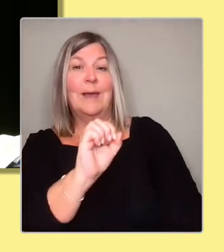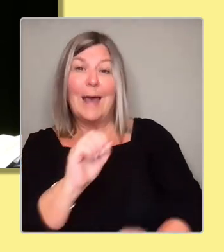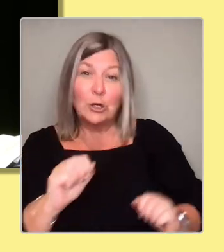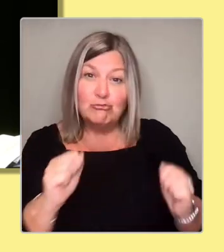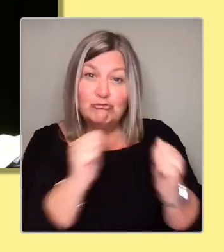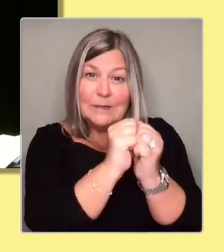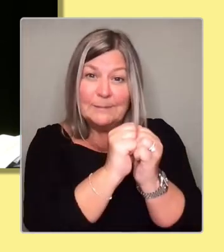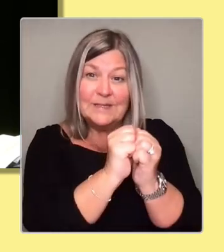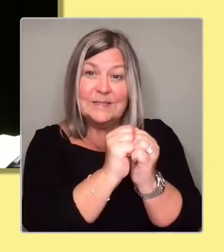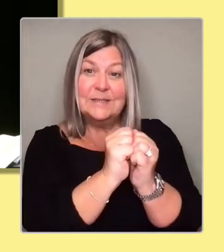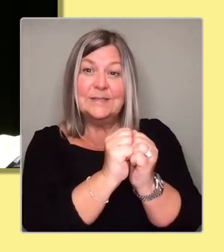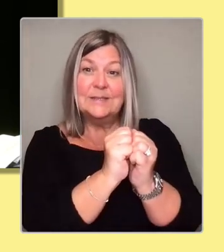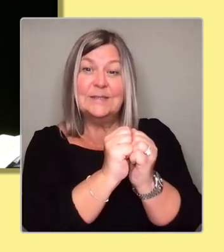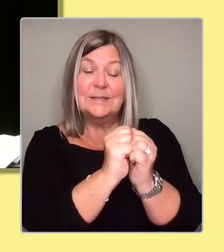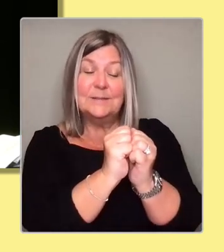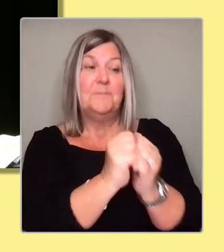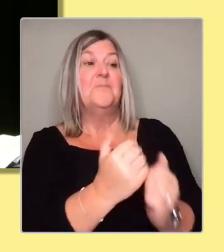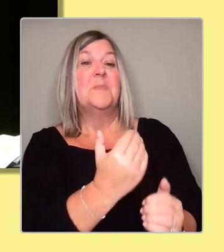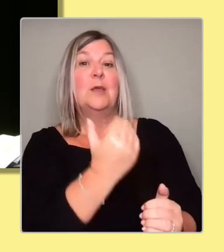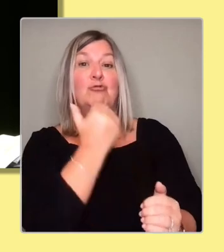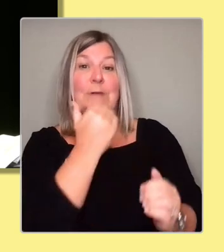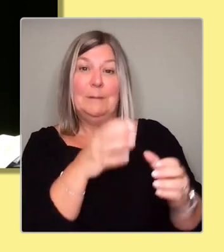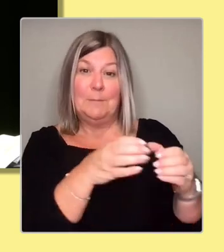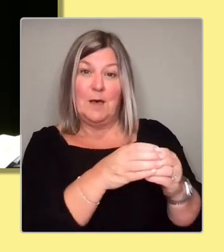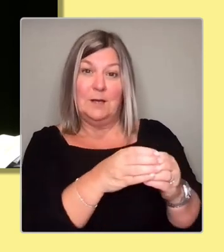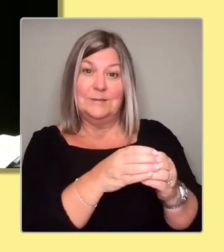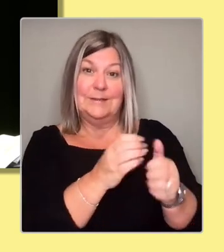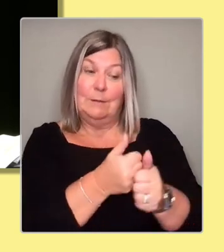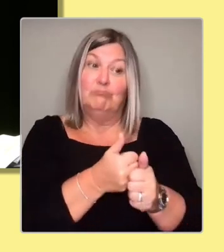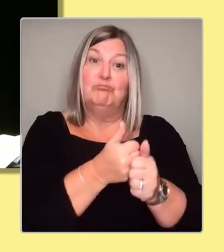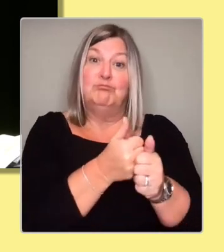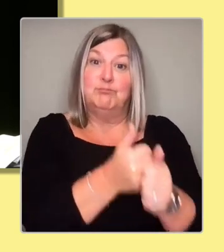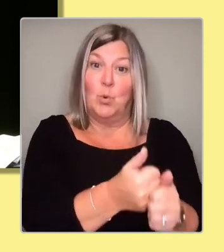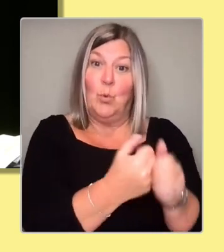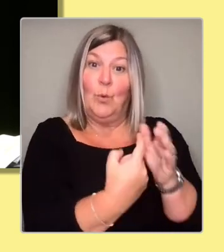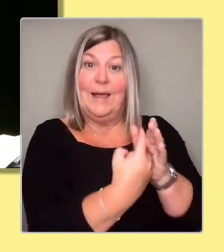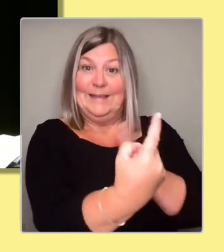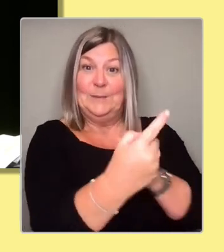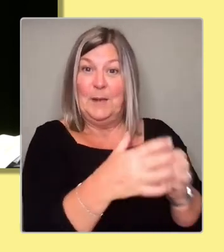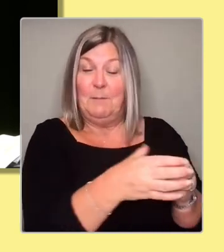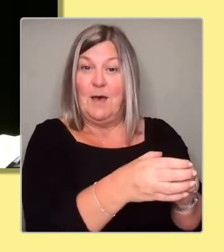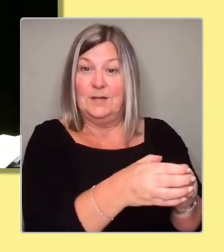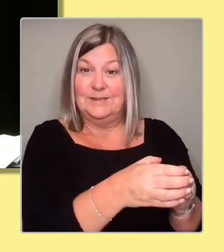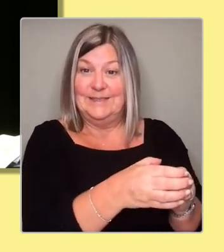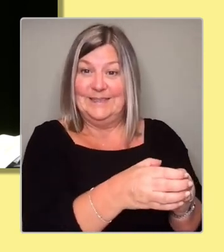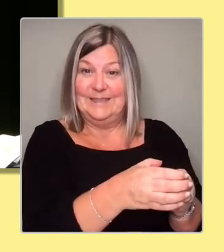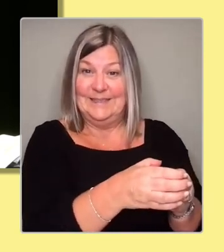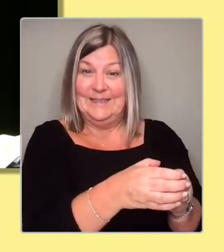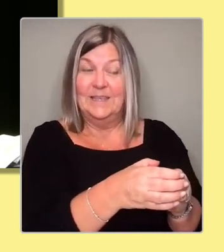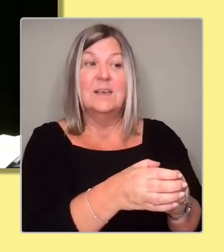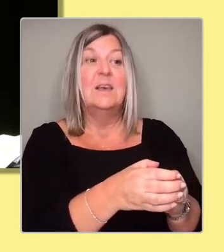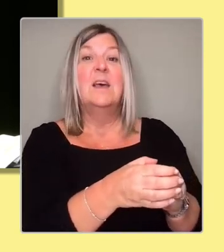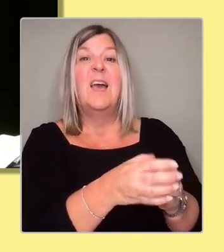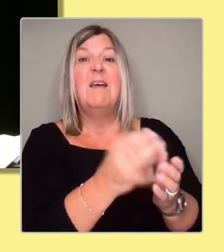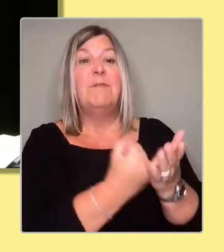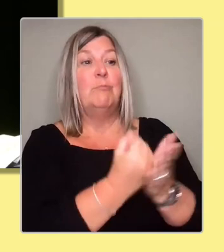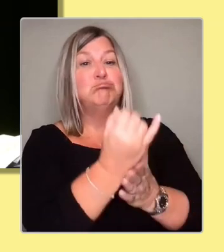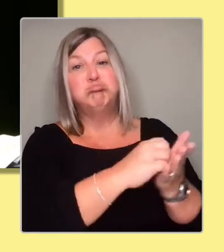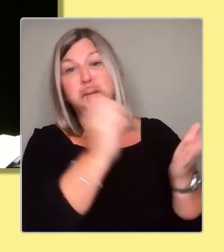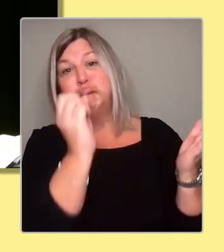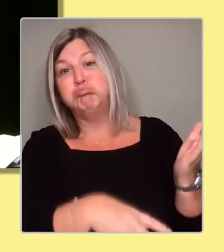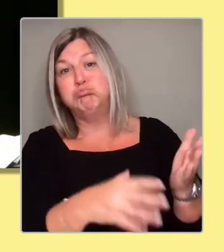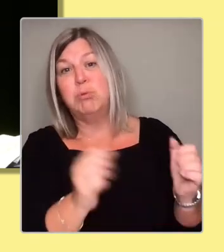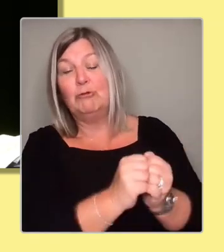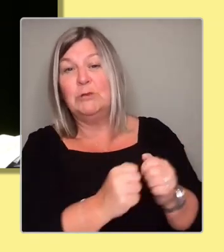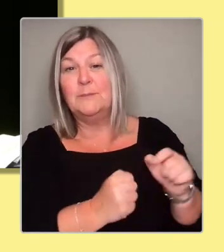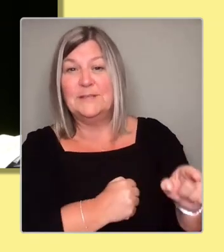-independence party in the Scottish parliament, that's not unity. That's not going to further our cause. That's not going to